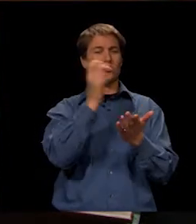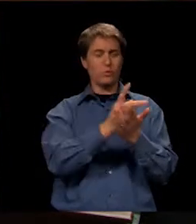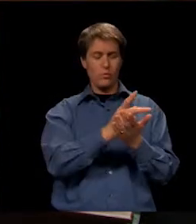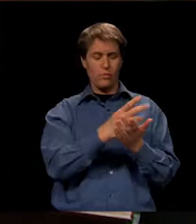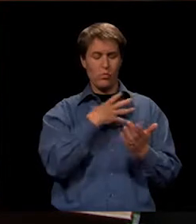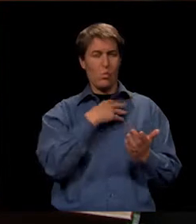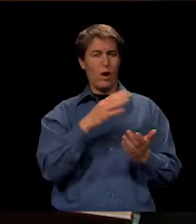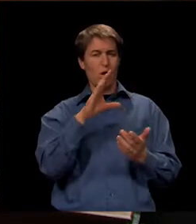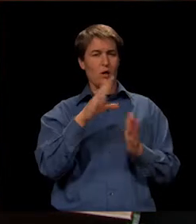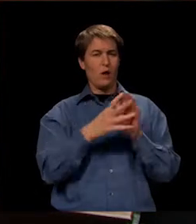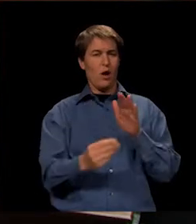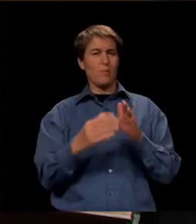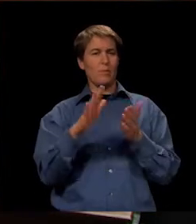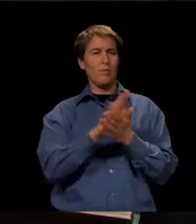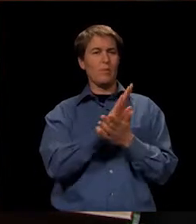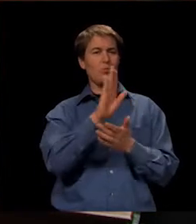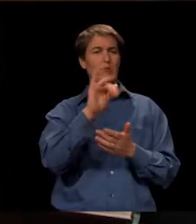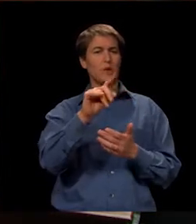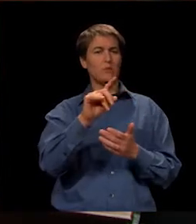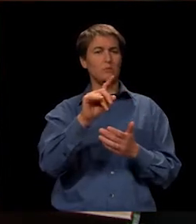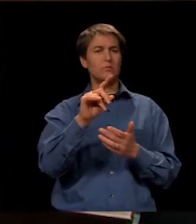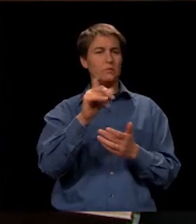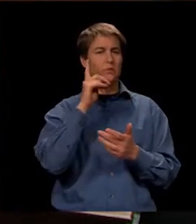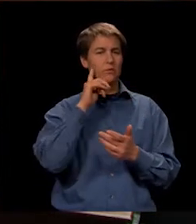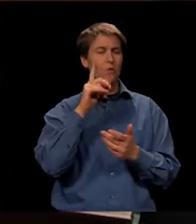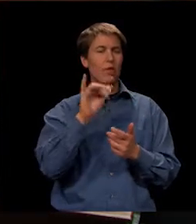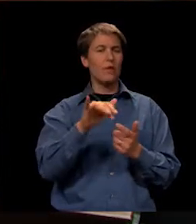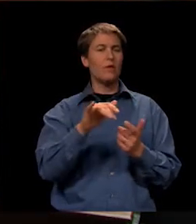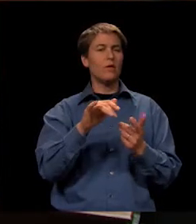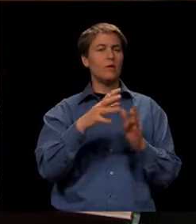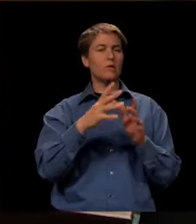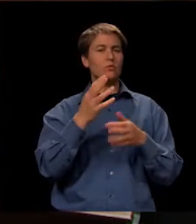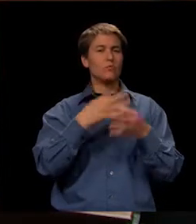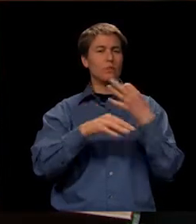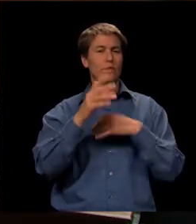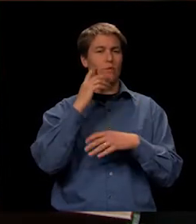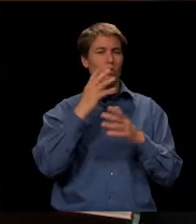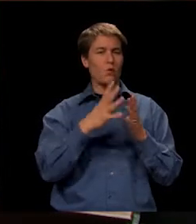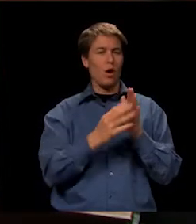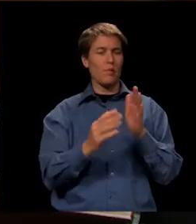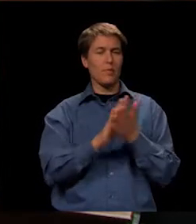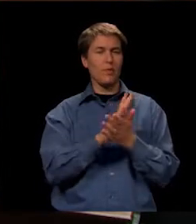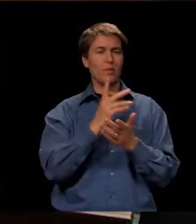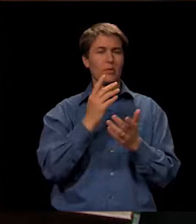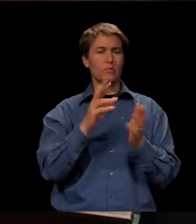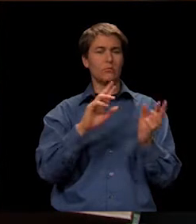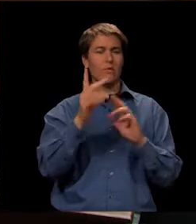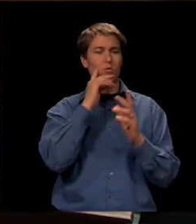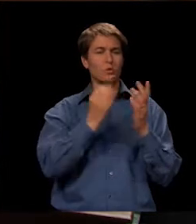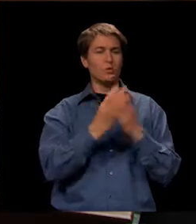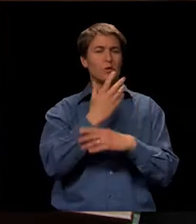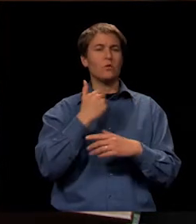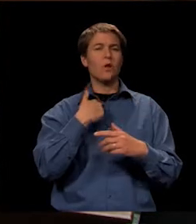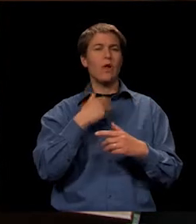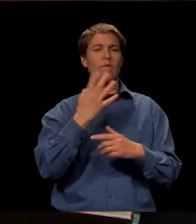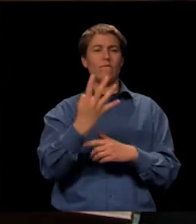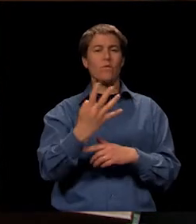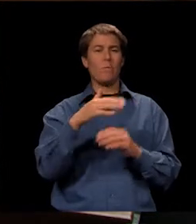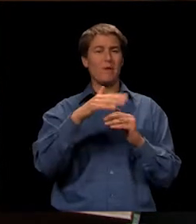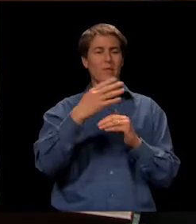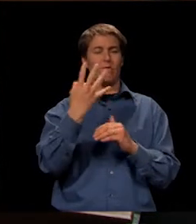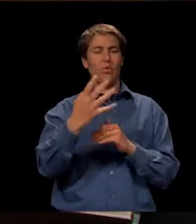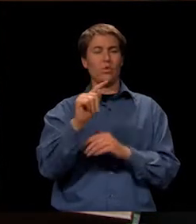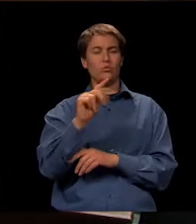copy paper bid to replenish the district's supply of copy paper in preparation for spring order fulfillment with a minimum of four truckloads